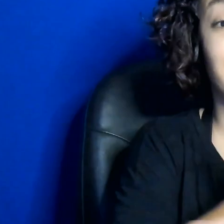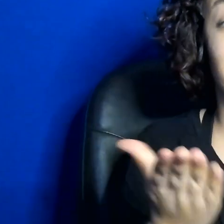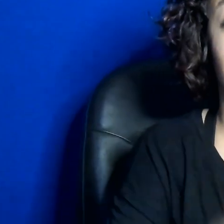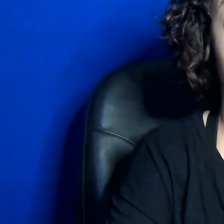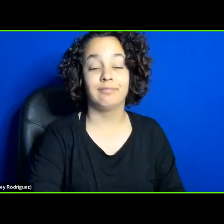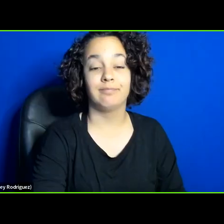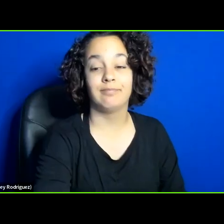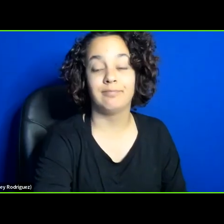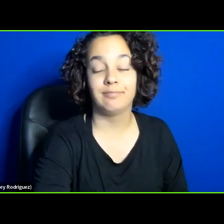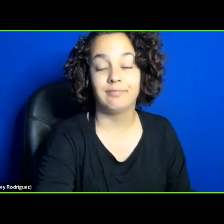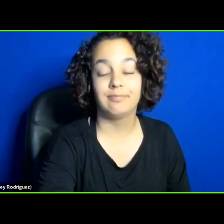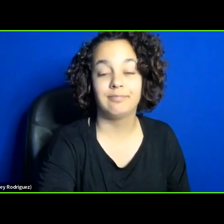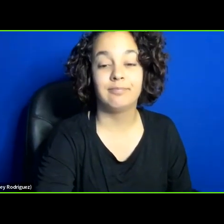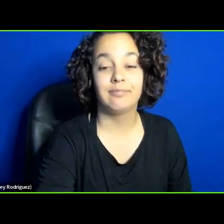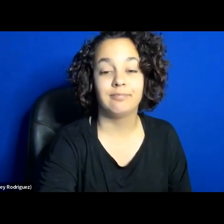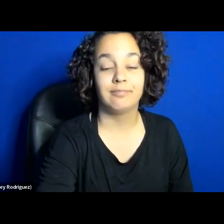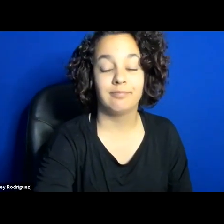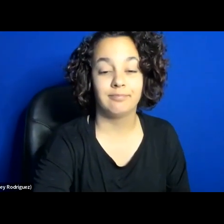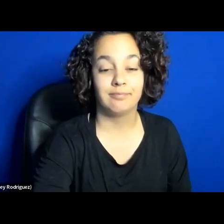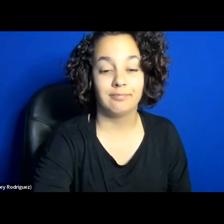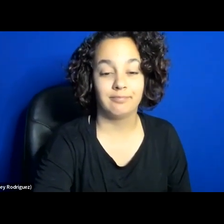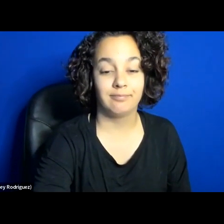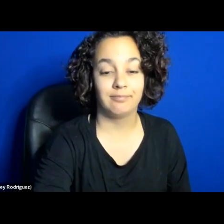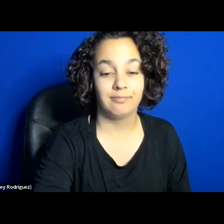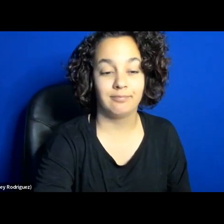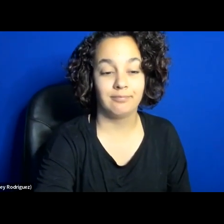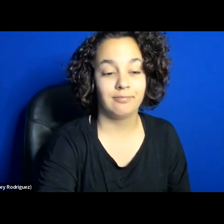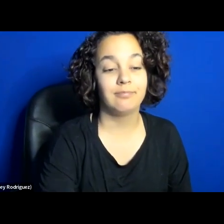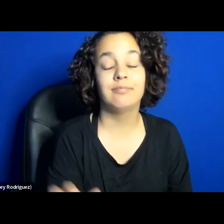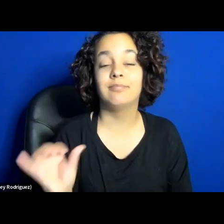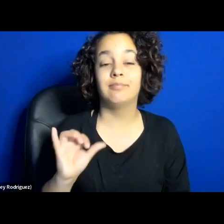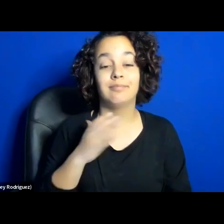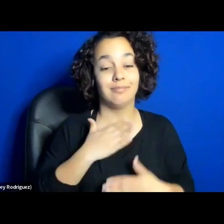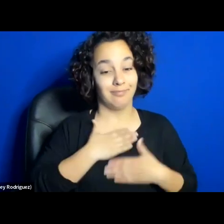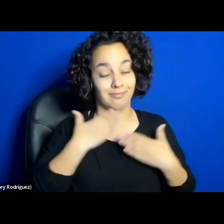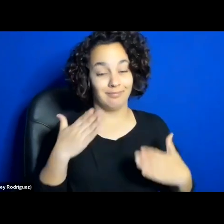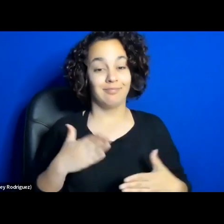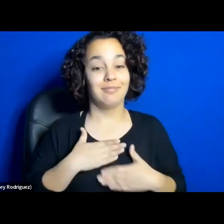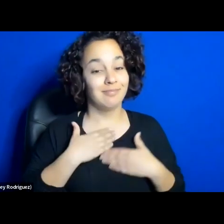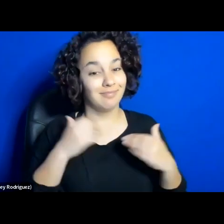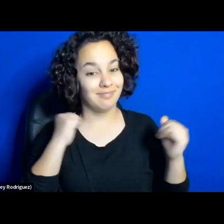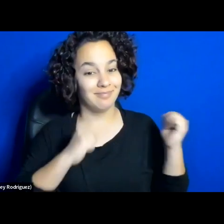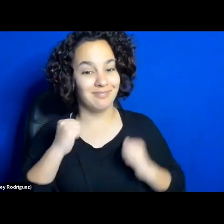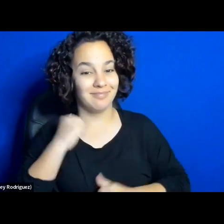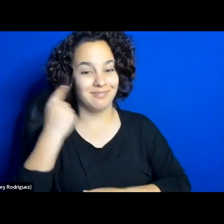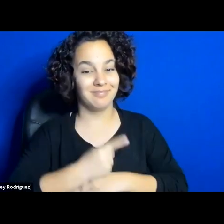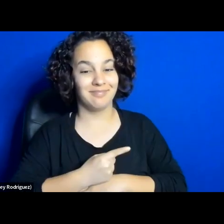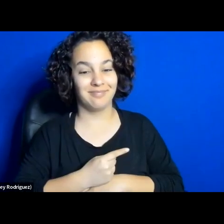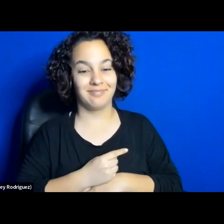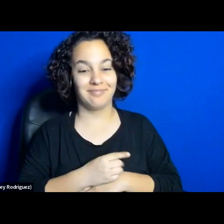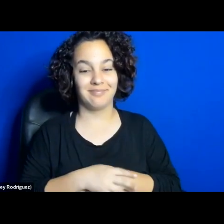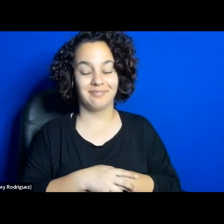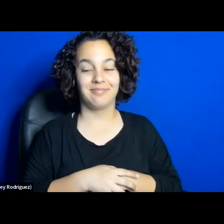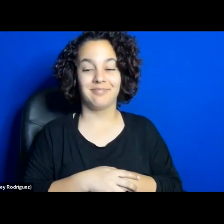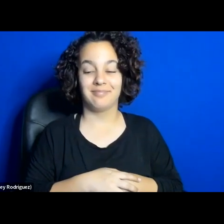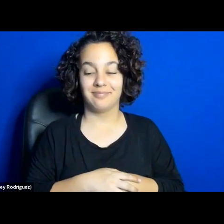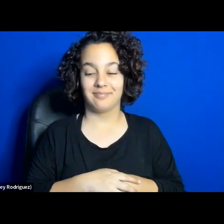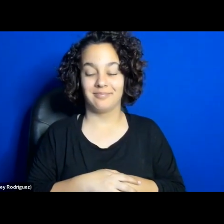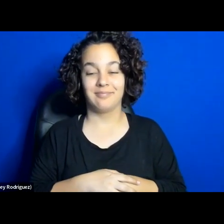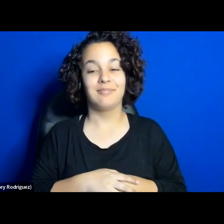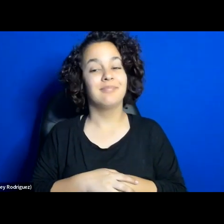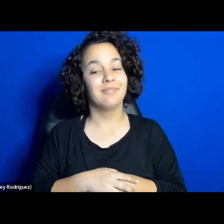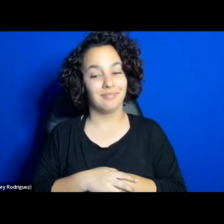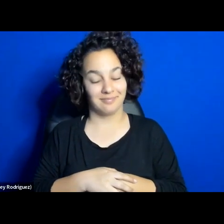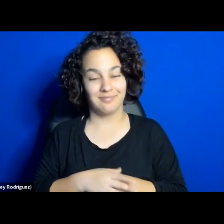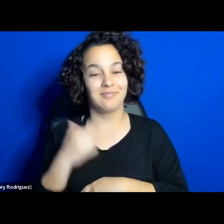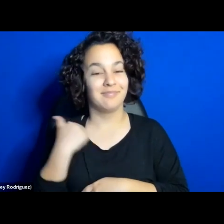First of all, happy Theatre Day. It's great to know that we have such an international